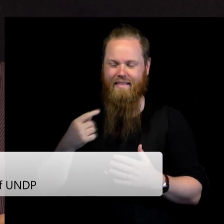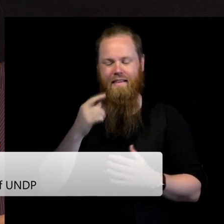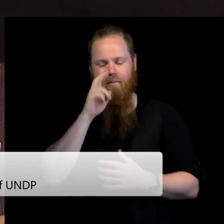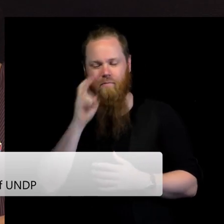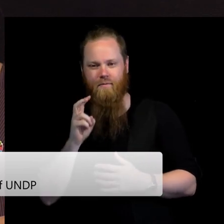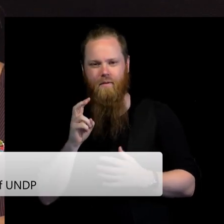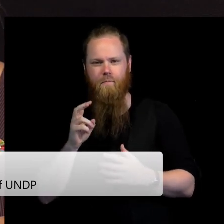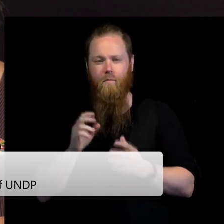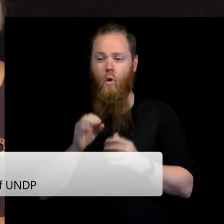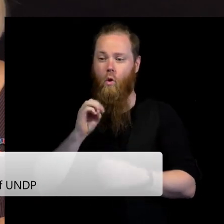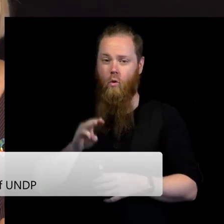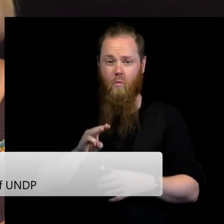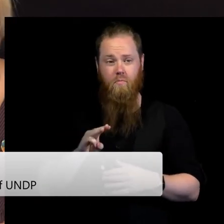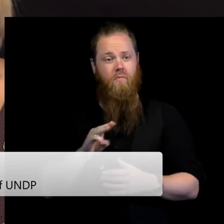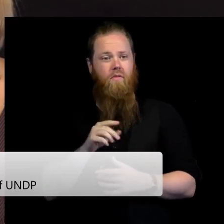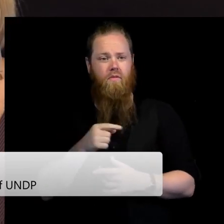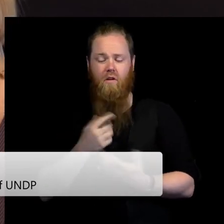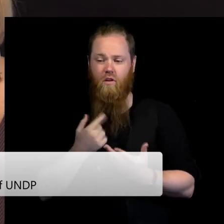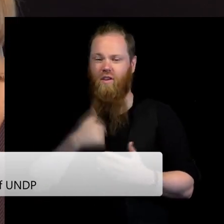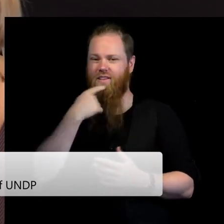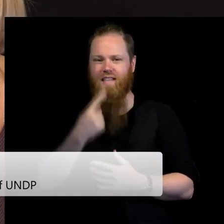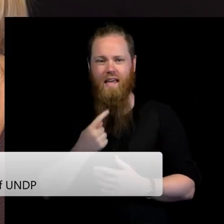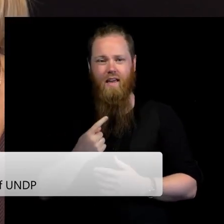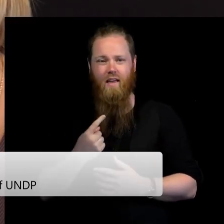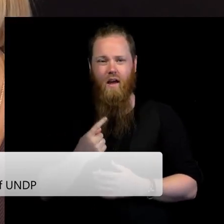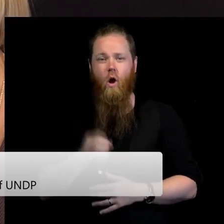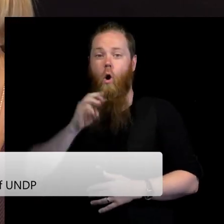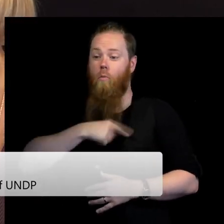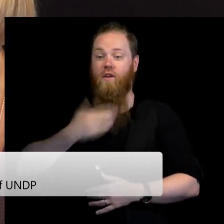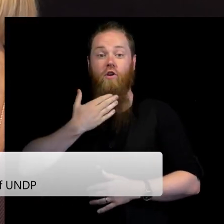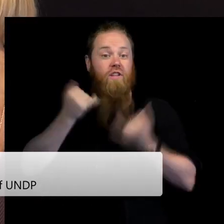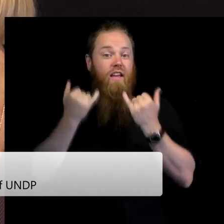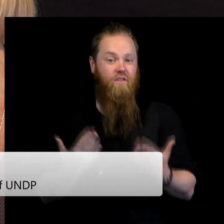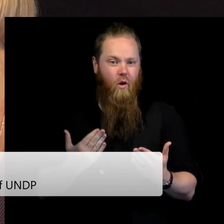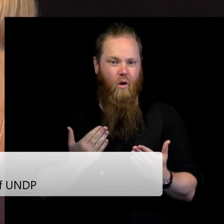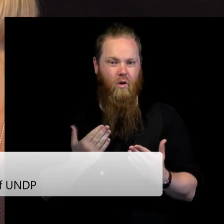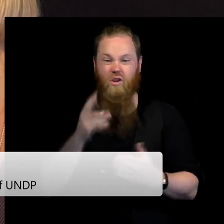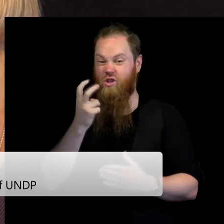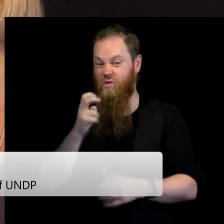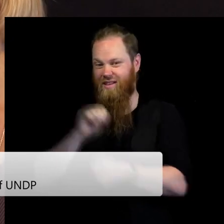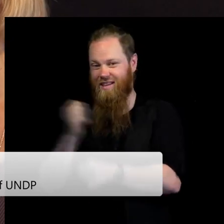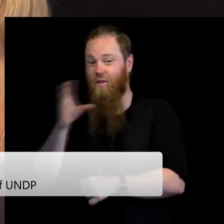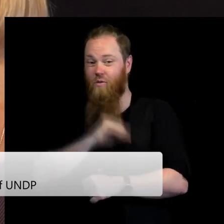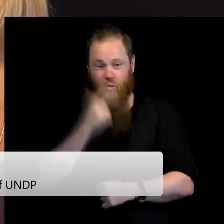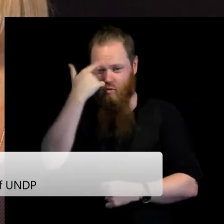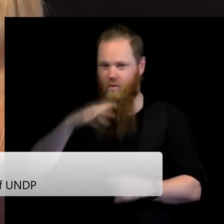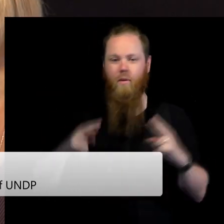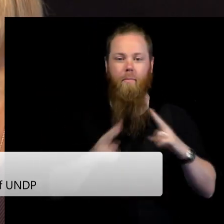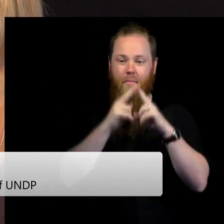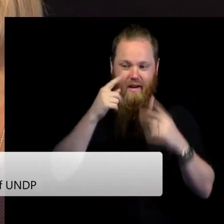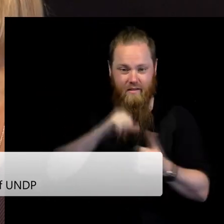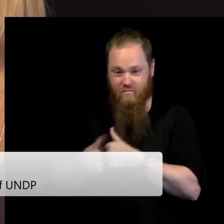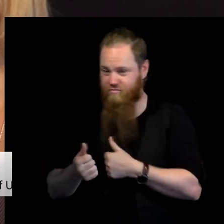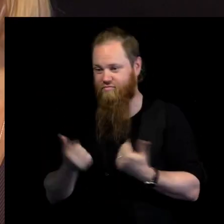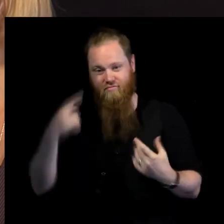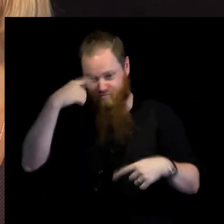the Paris Agreement or the sustainable development goals either if we were to vote in 2019. But we do have